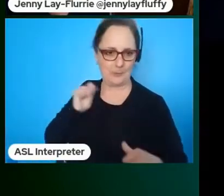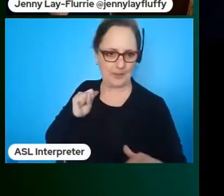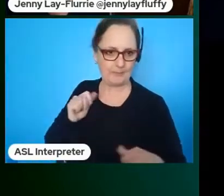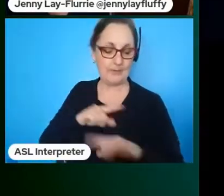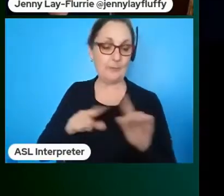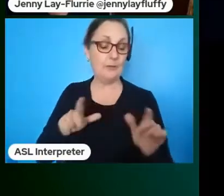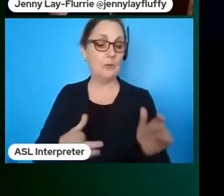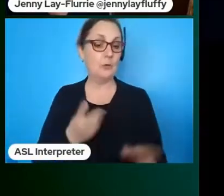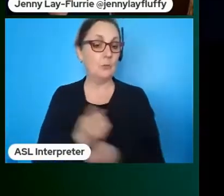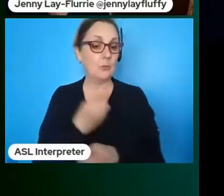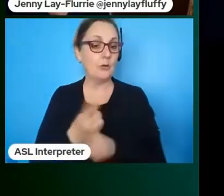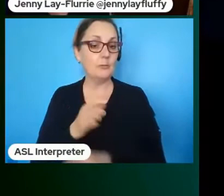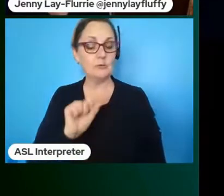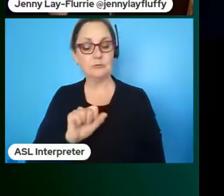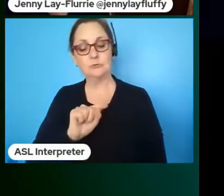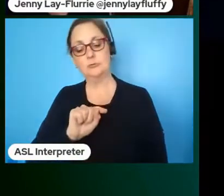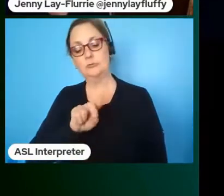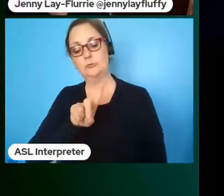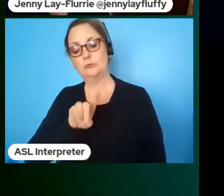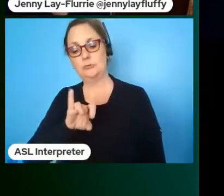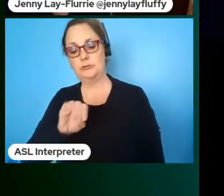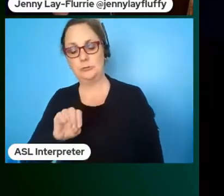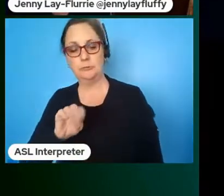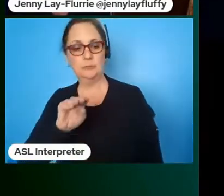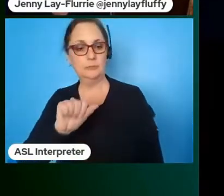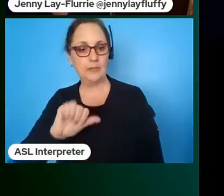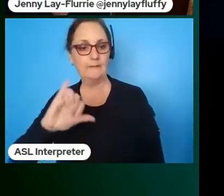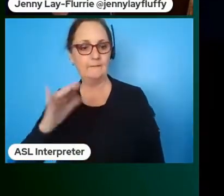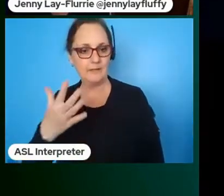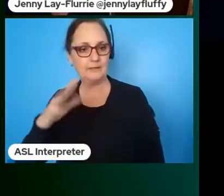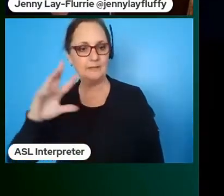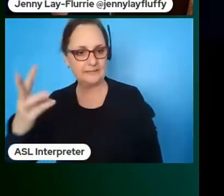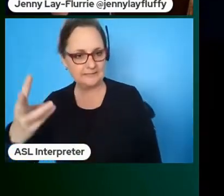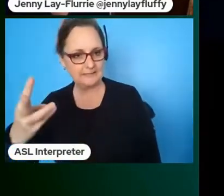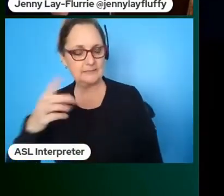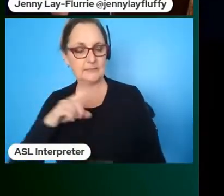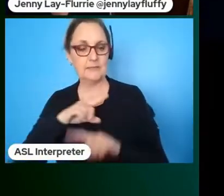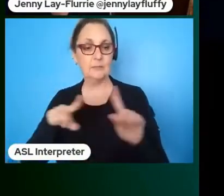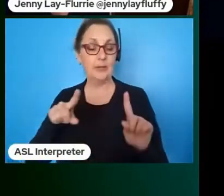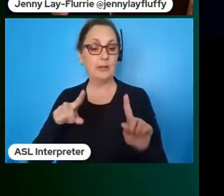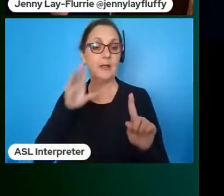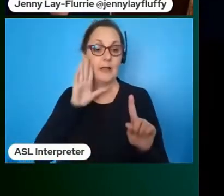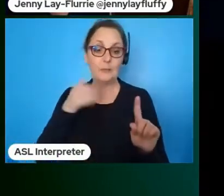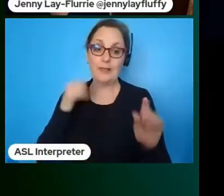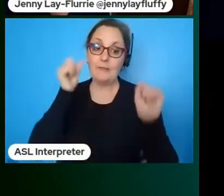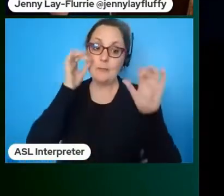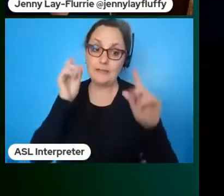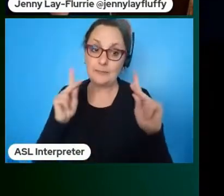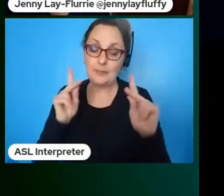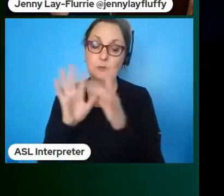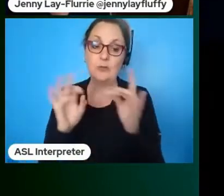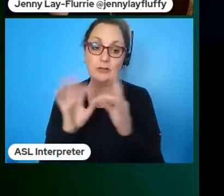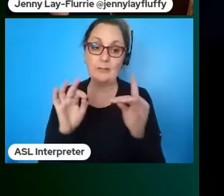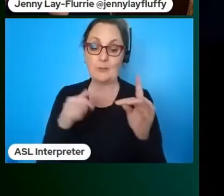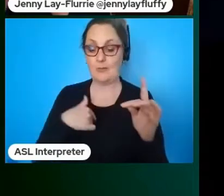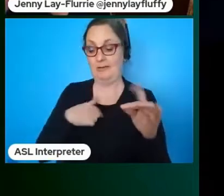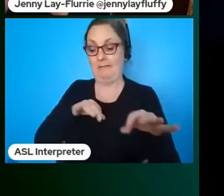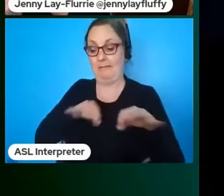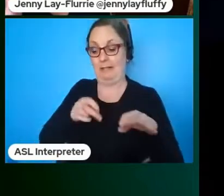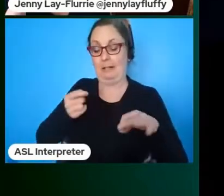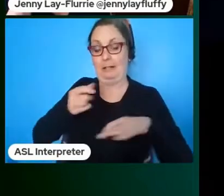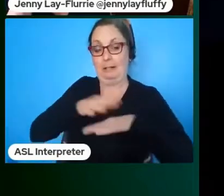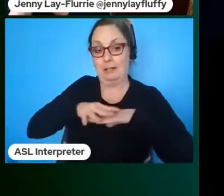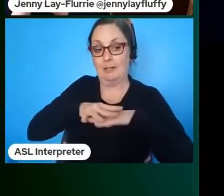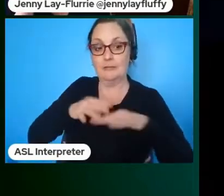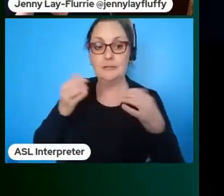more importantly a lot of amazing people talking about what i've touched on here and a lot more if there's one key thing